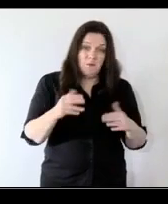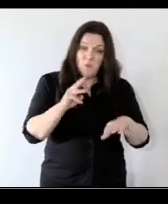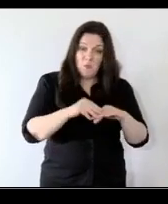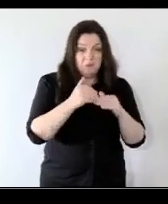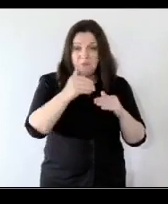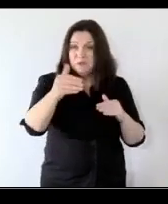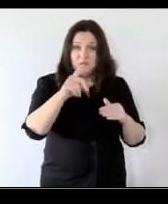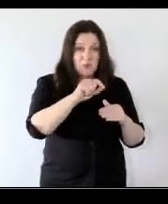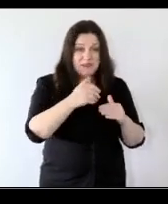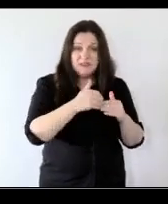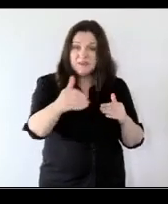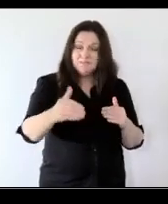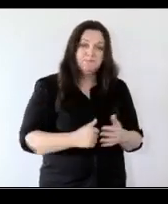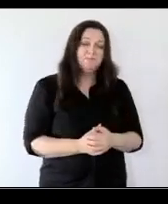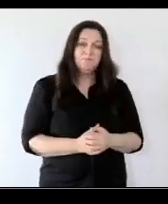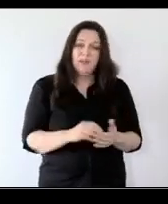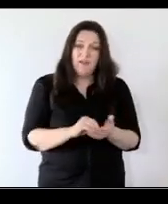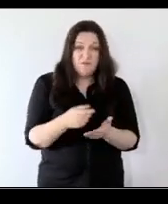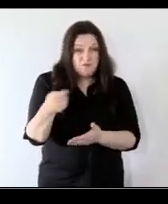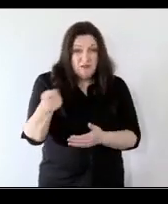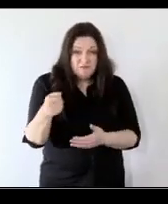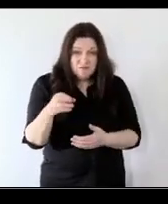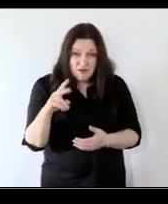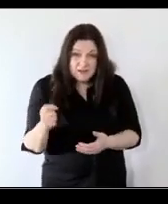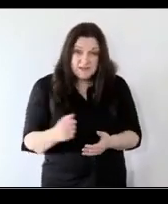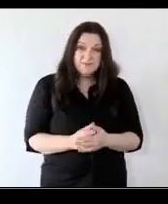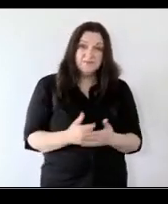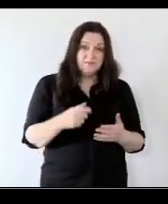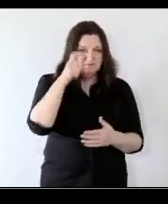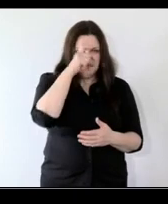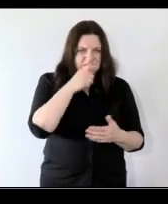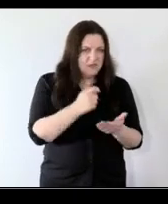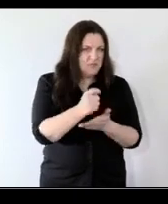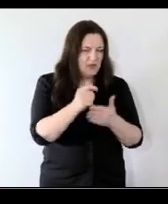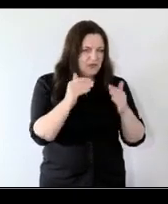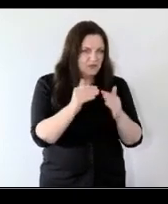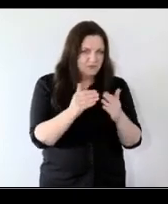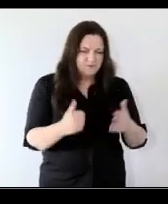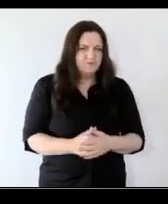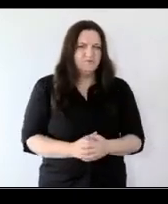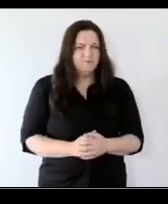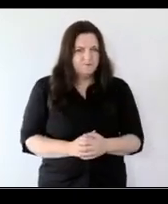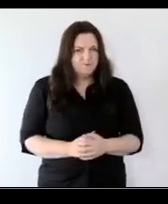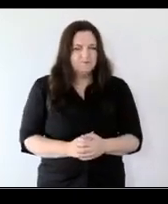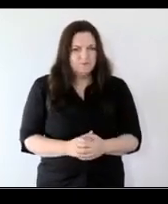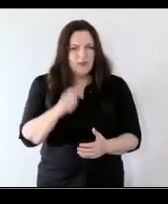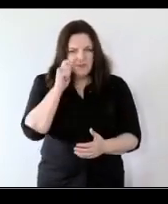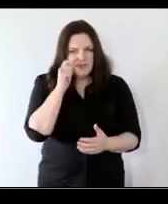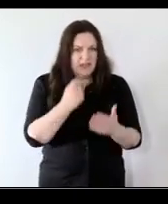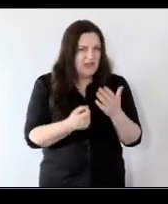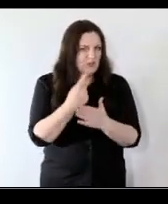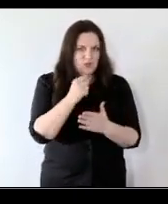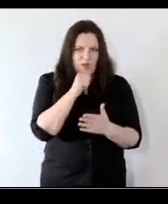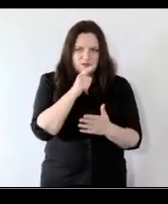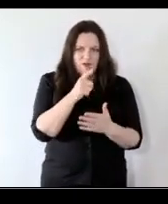20s there are significant rent costs and barriers to getting mortgage so i think those issues possibly haven't been